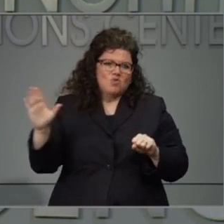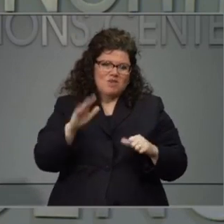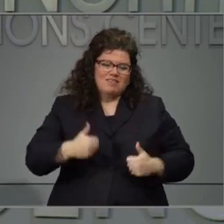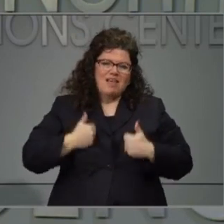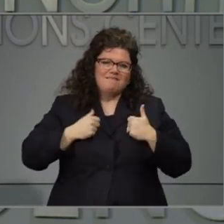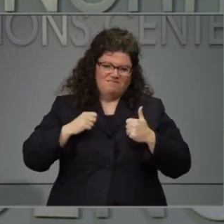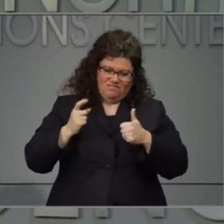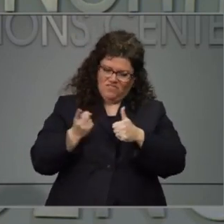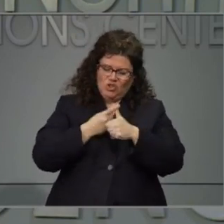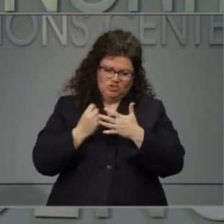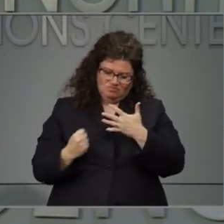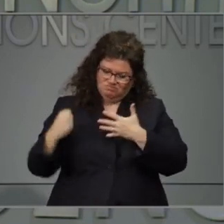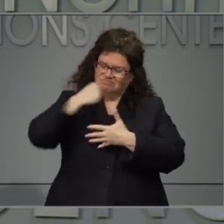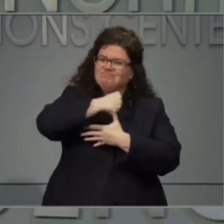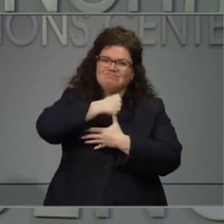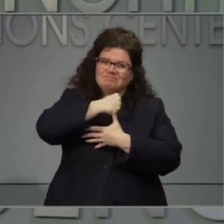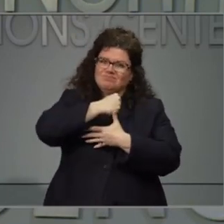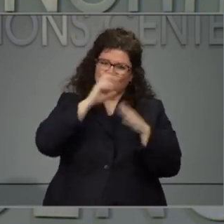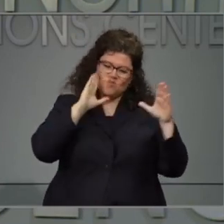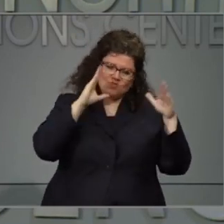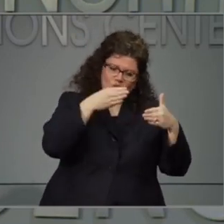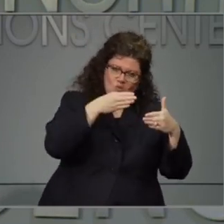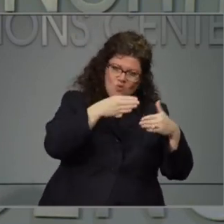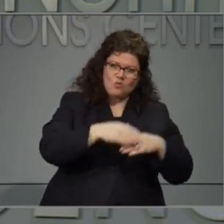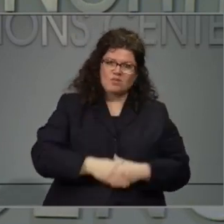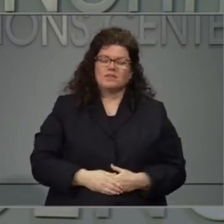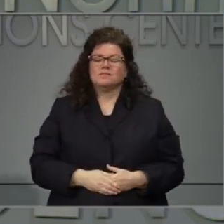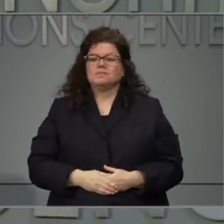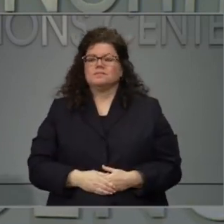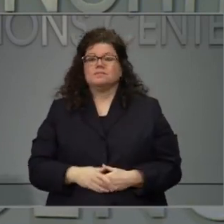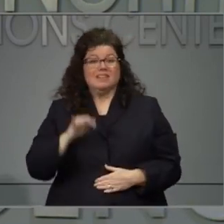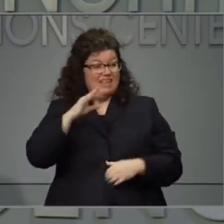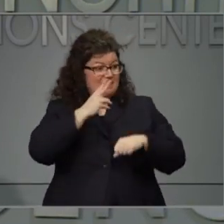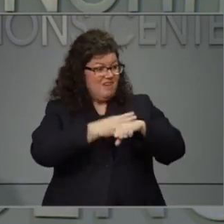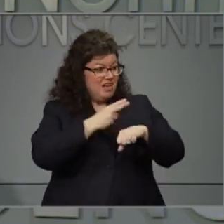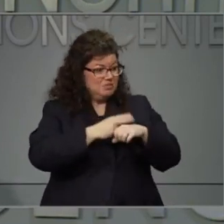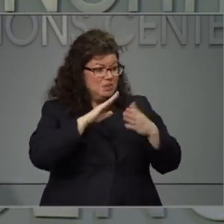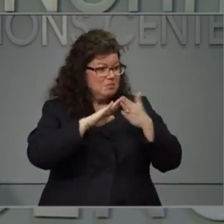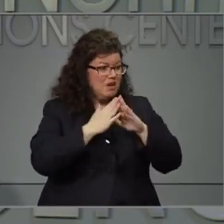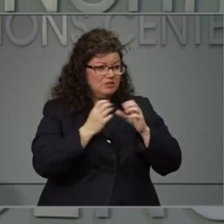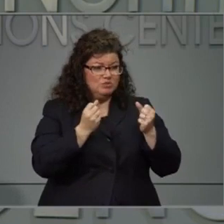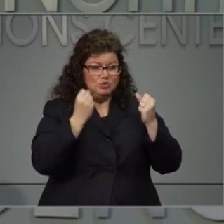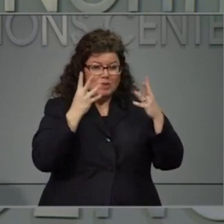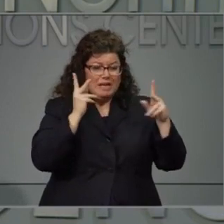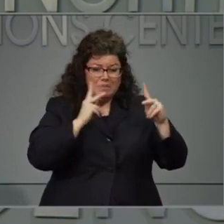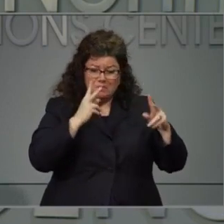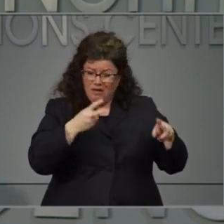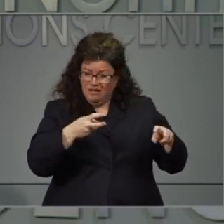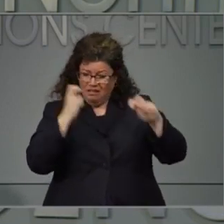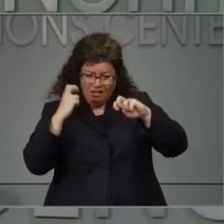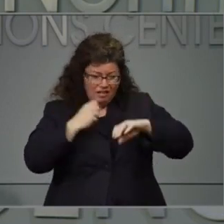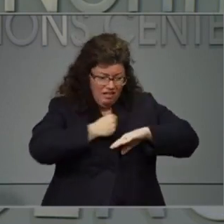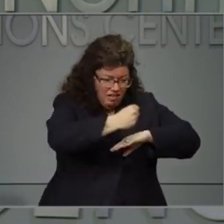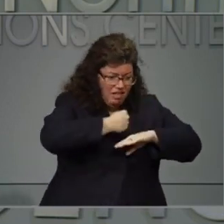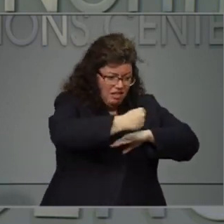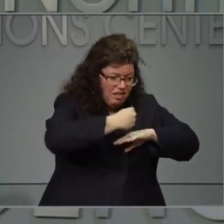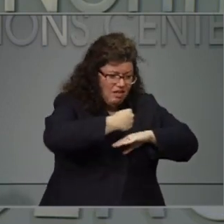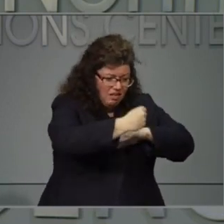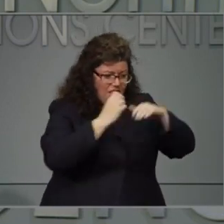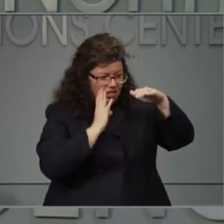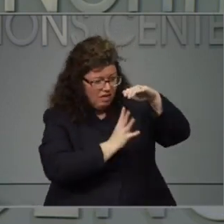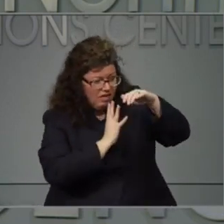And we know that if our hospital system gets overwhelmed and too many people get sick and die, not only is that